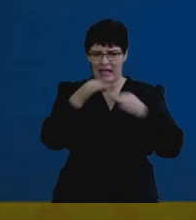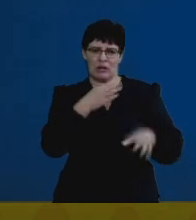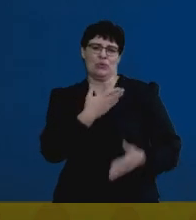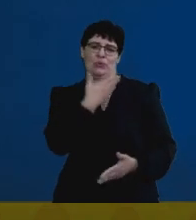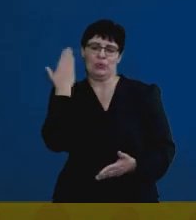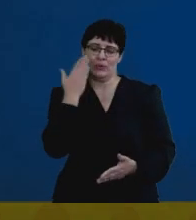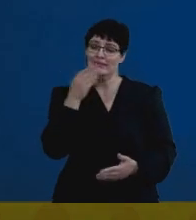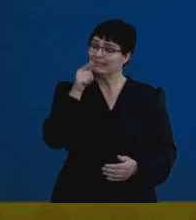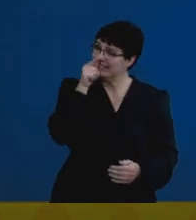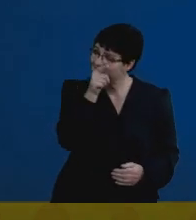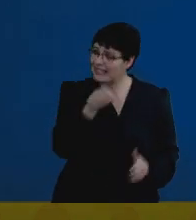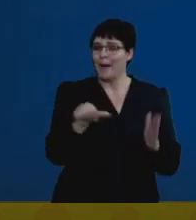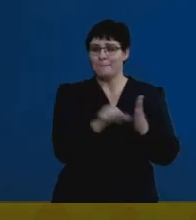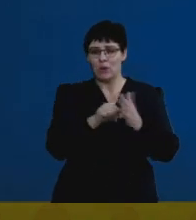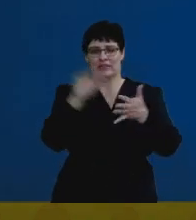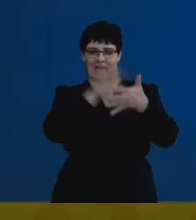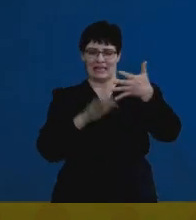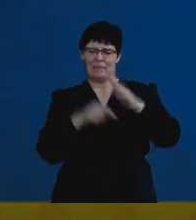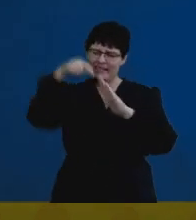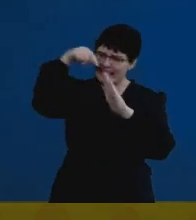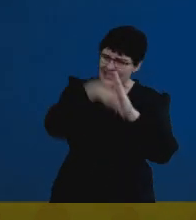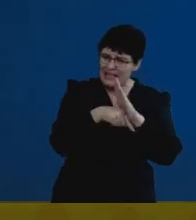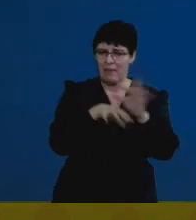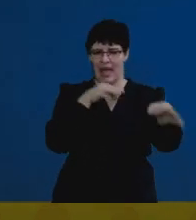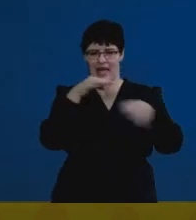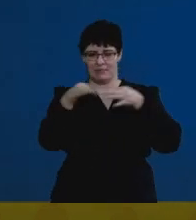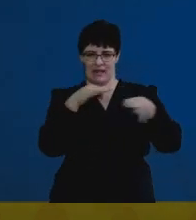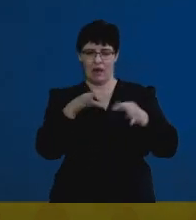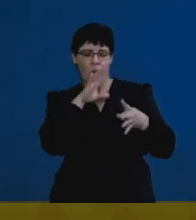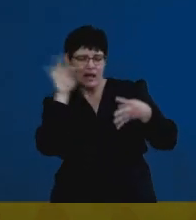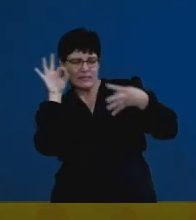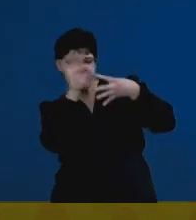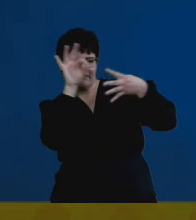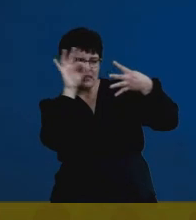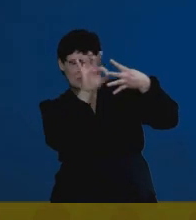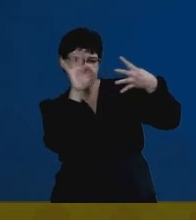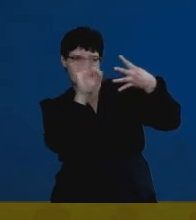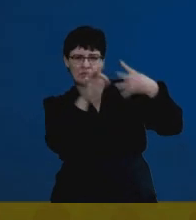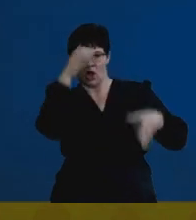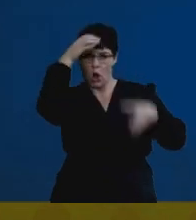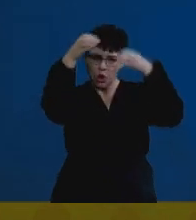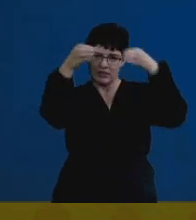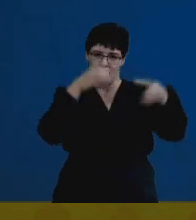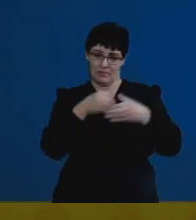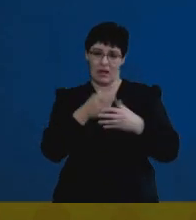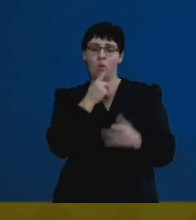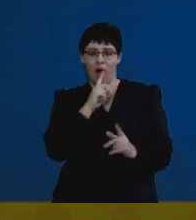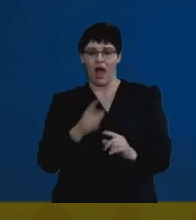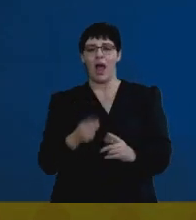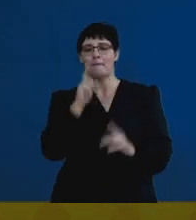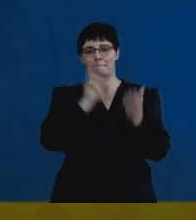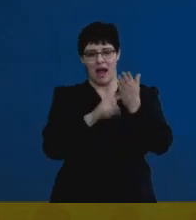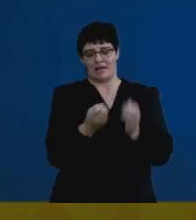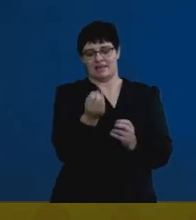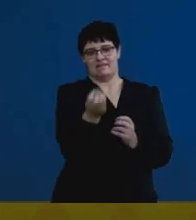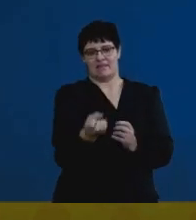And that's crucial to an essay. An essay is often based on specific concepts that the examiner is going to reward you on. So,